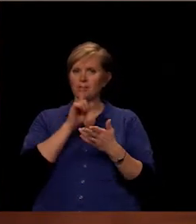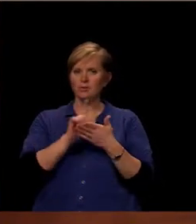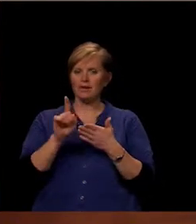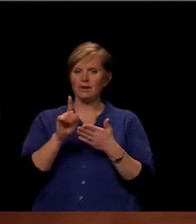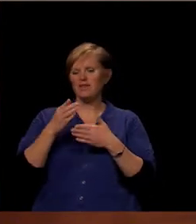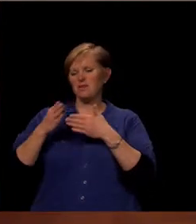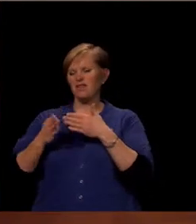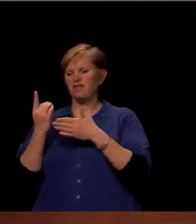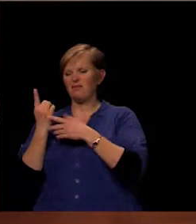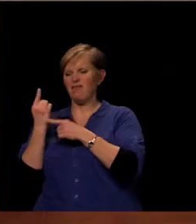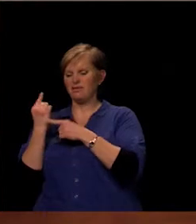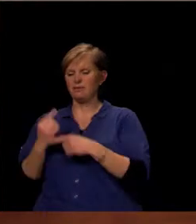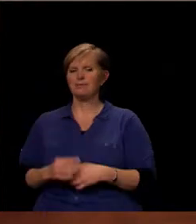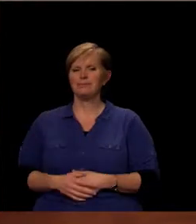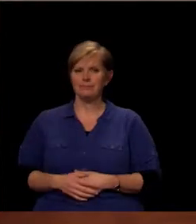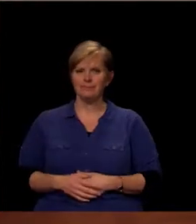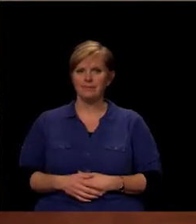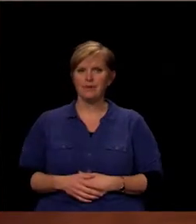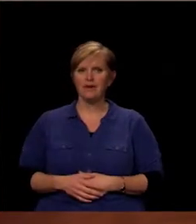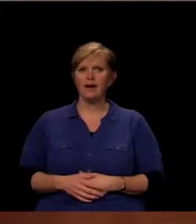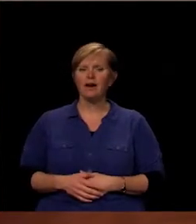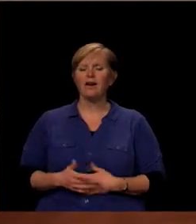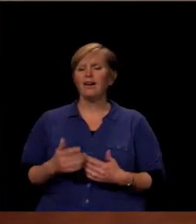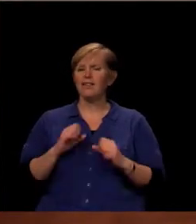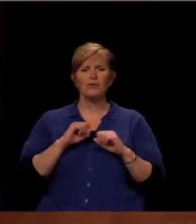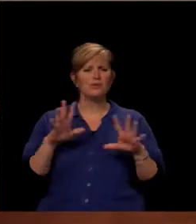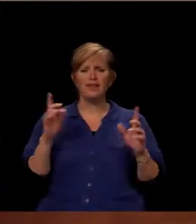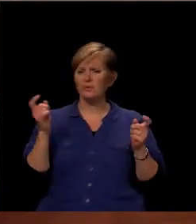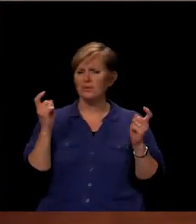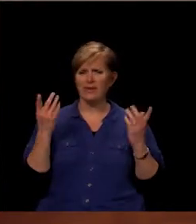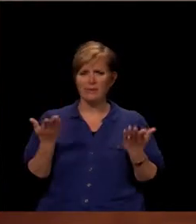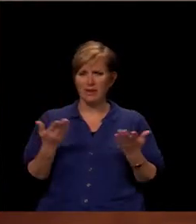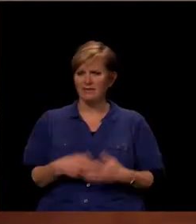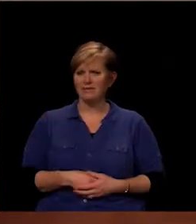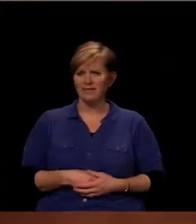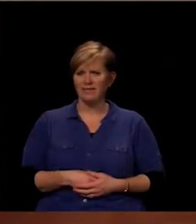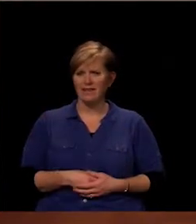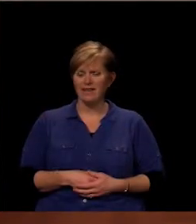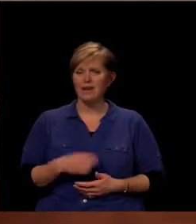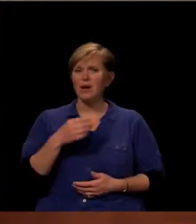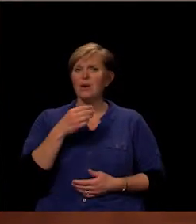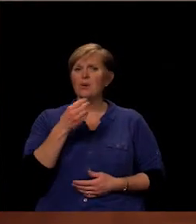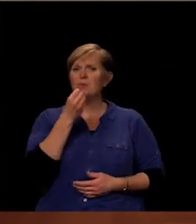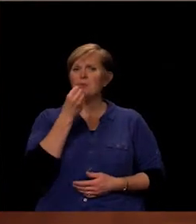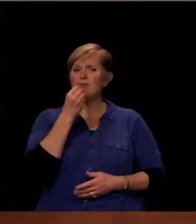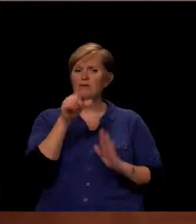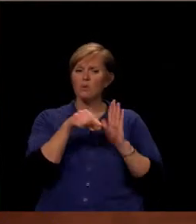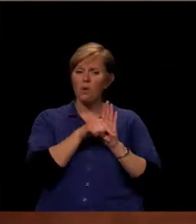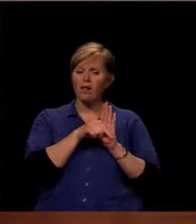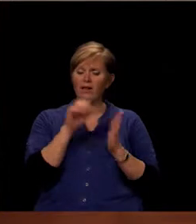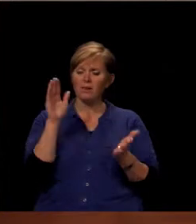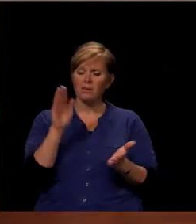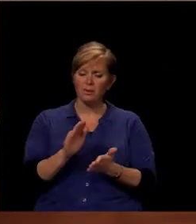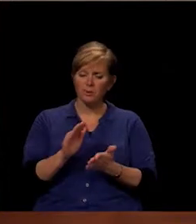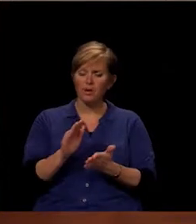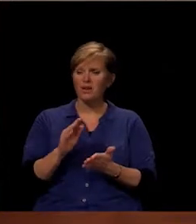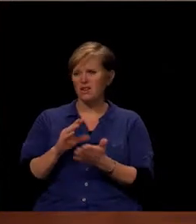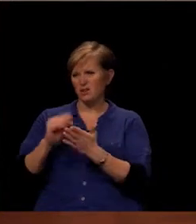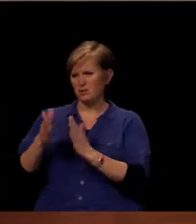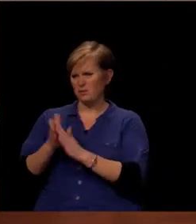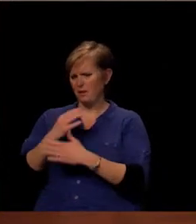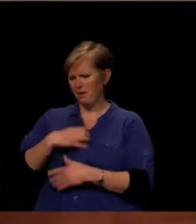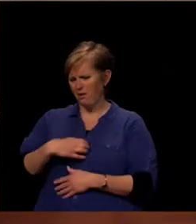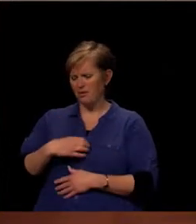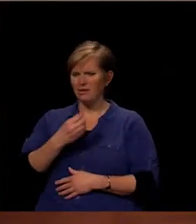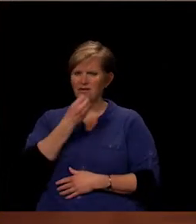last year. There's nothing to celebrate here. With food quality falling, students going hungry, food being